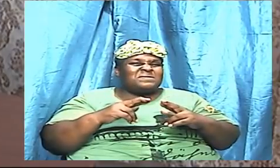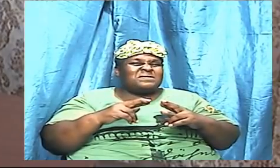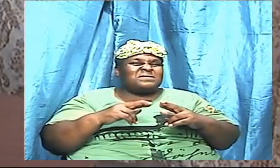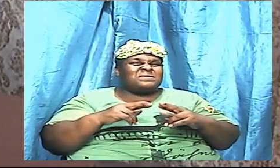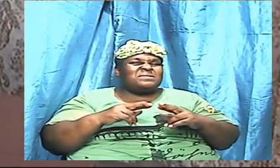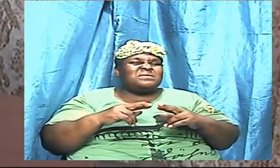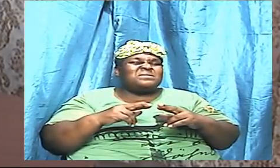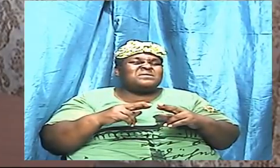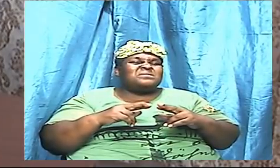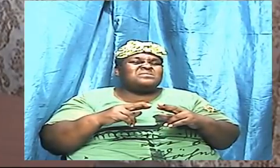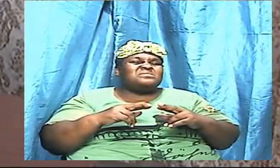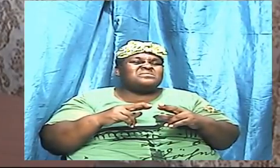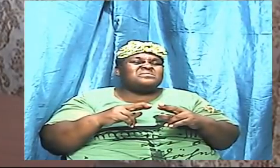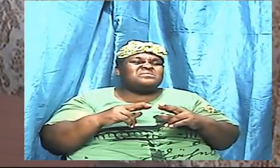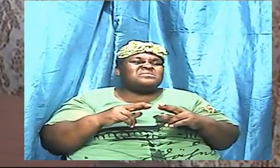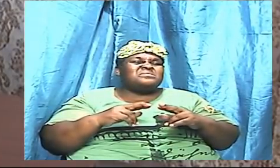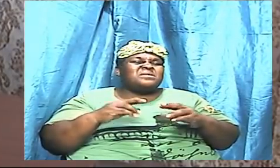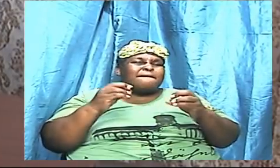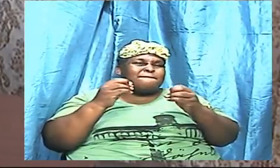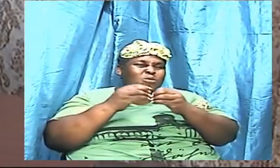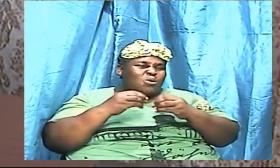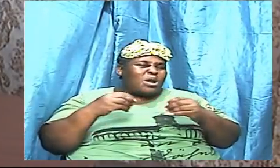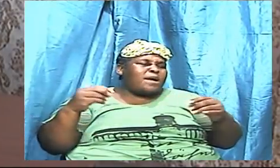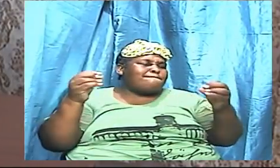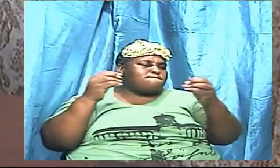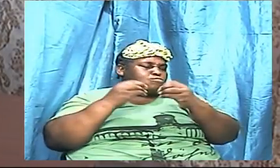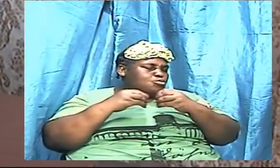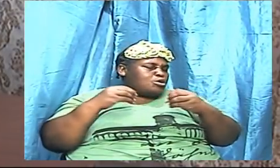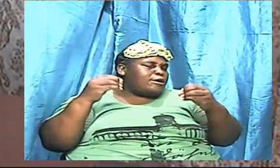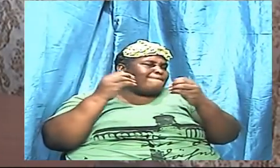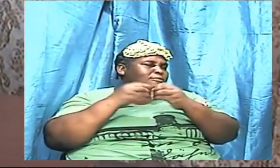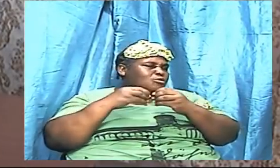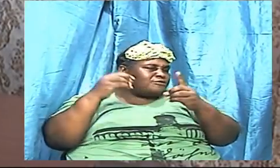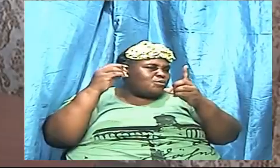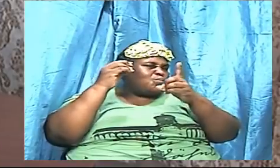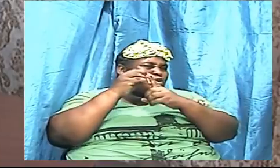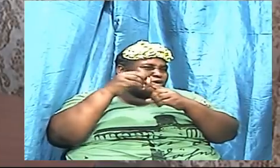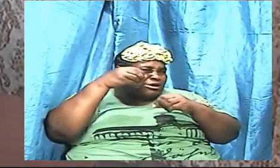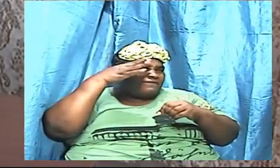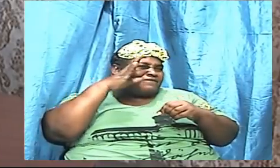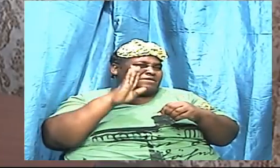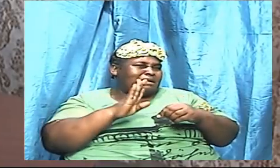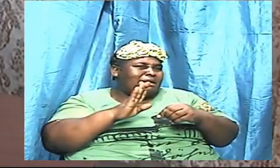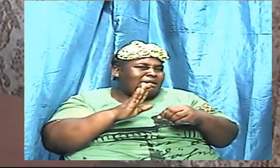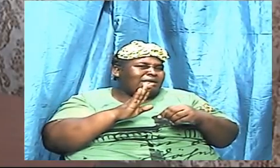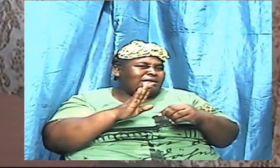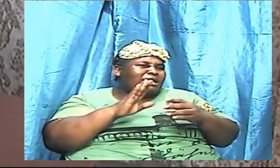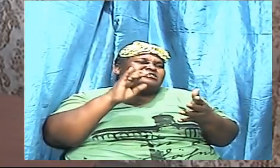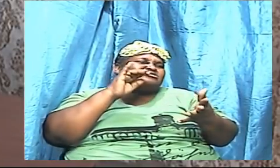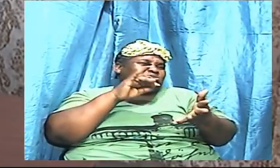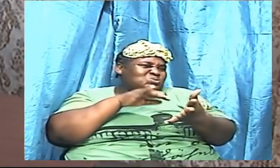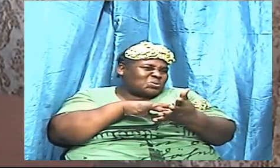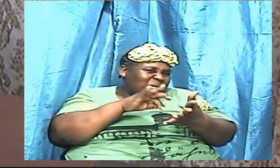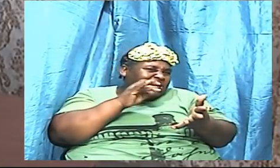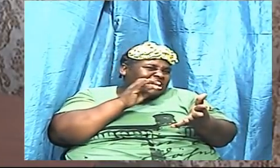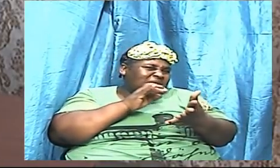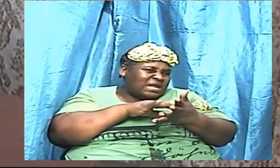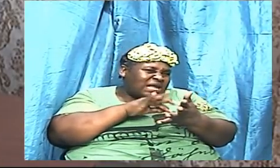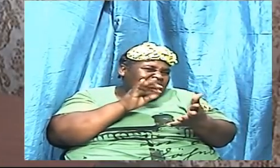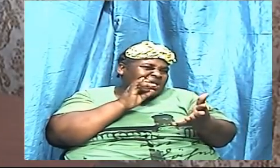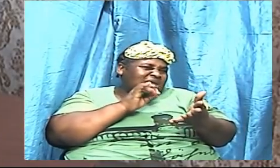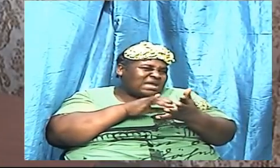embrace more and more the word we are going to have a